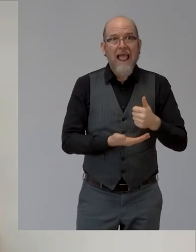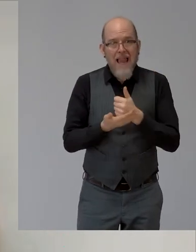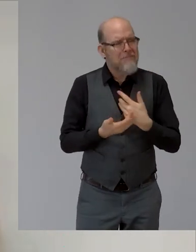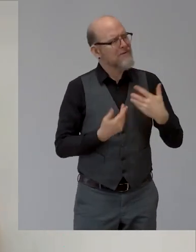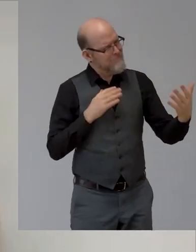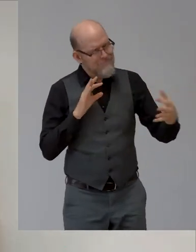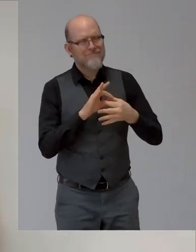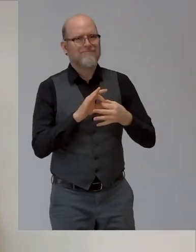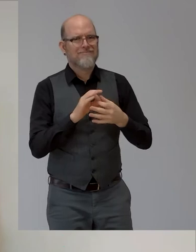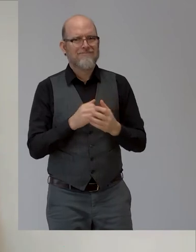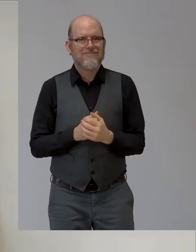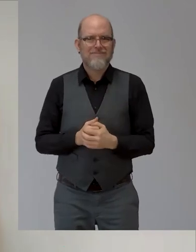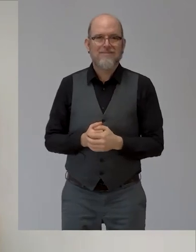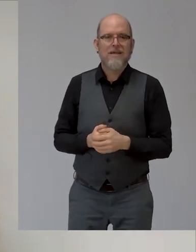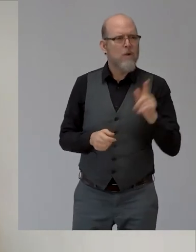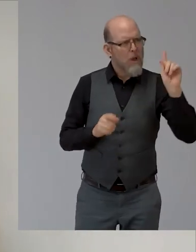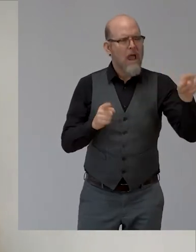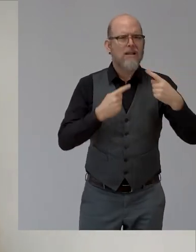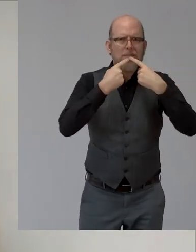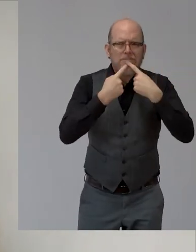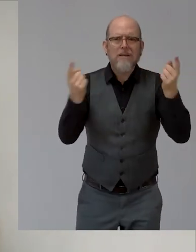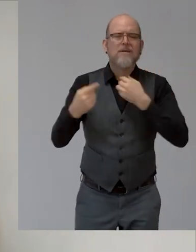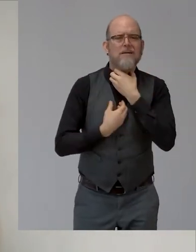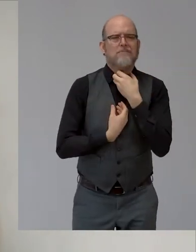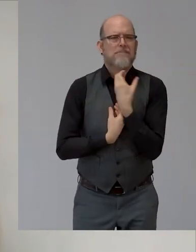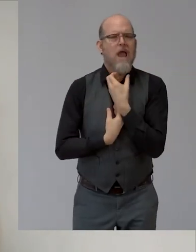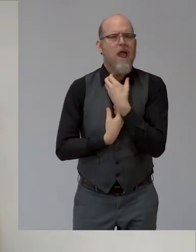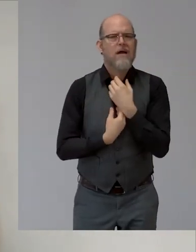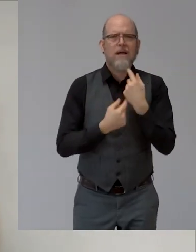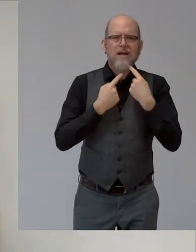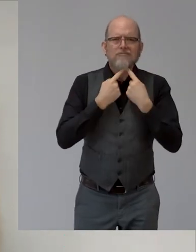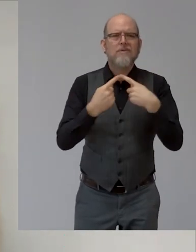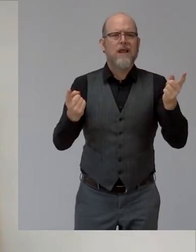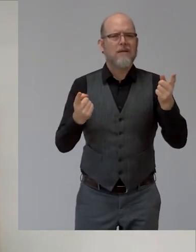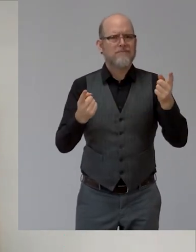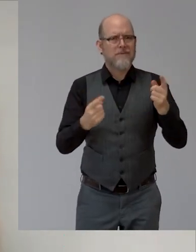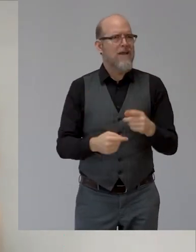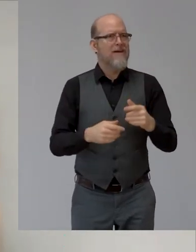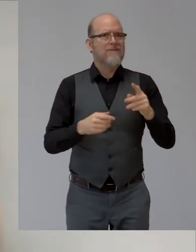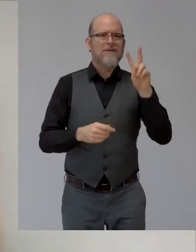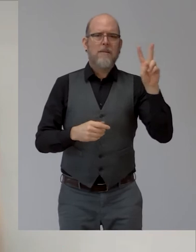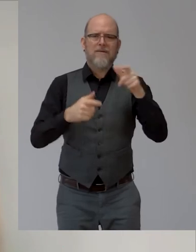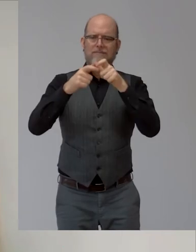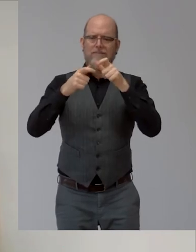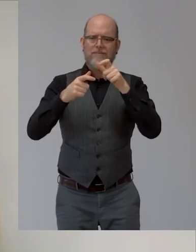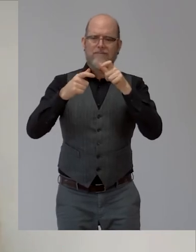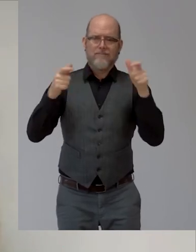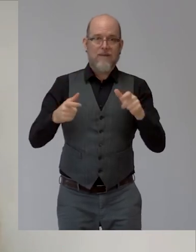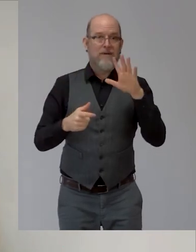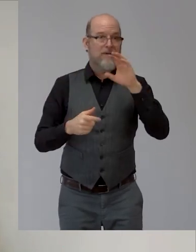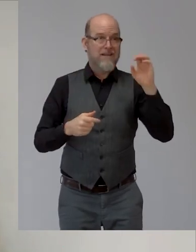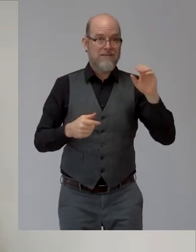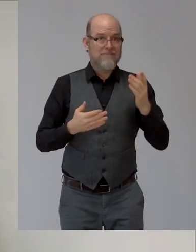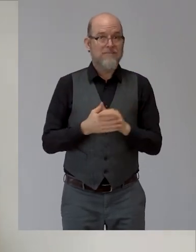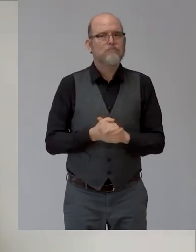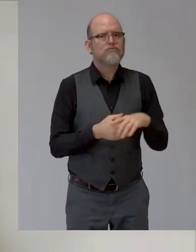it's a roar. Now there's going to be 500 of you. Um, thank you. I thank you for stepping up with us